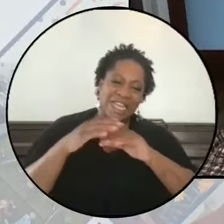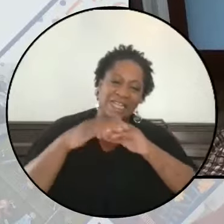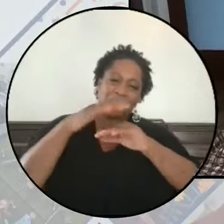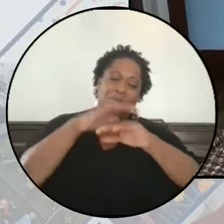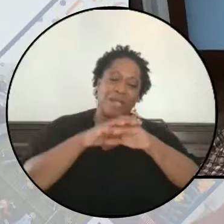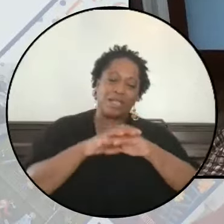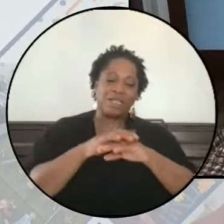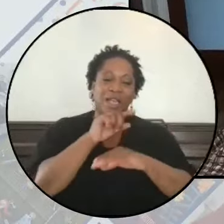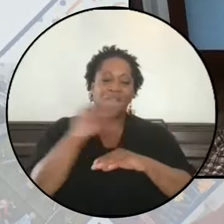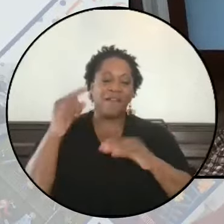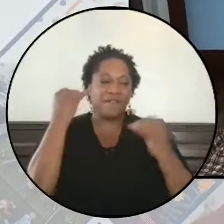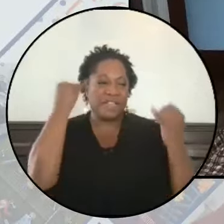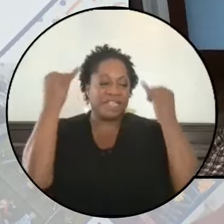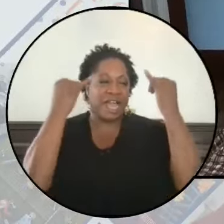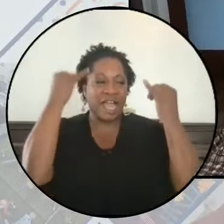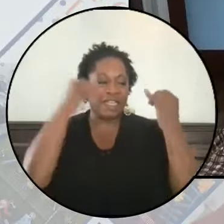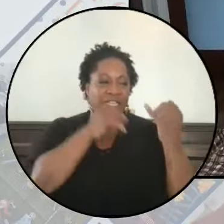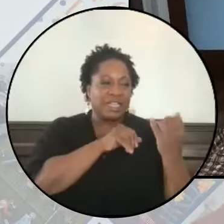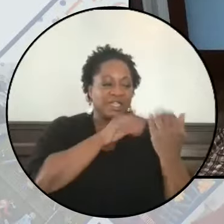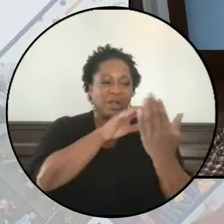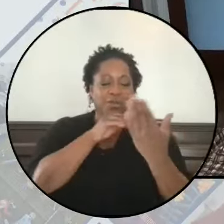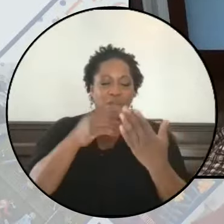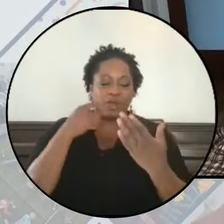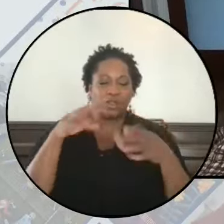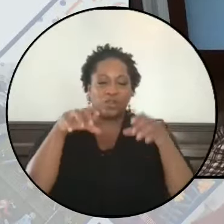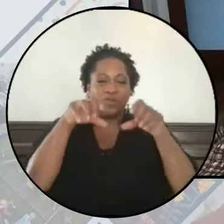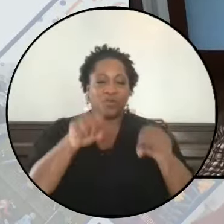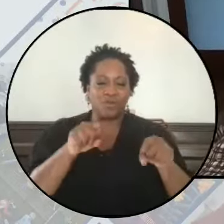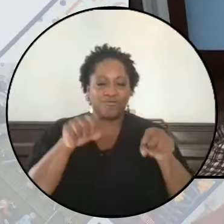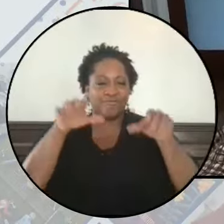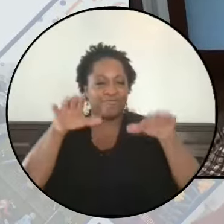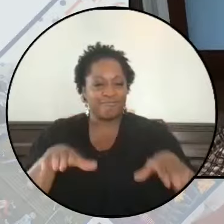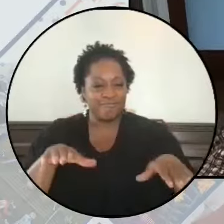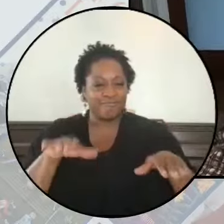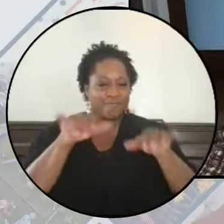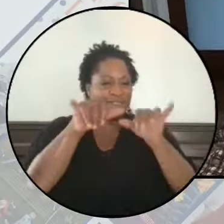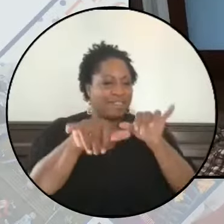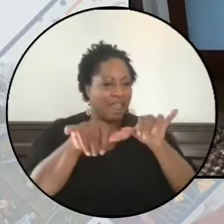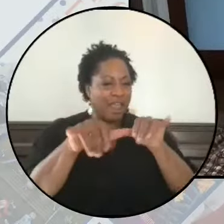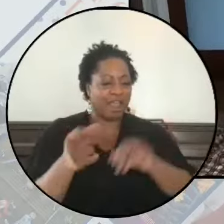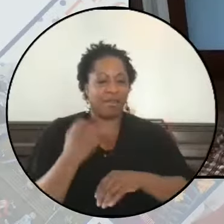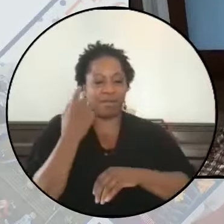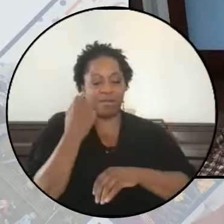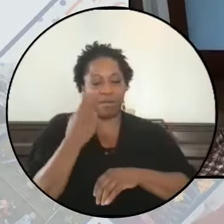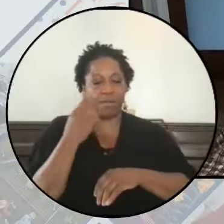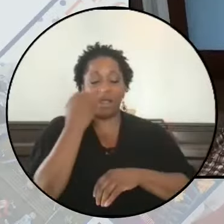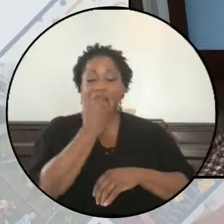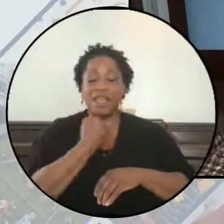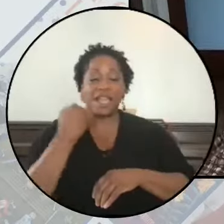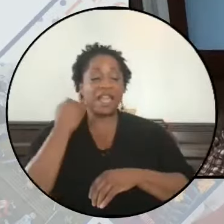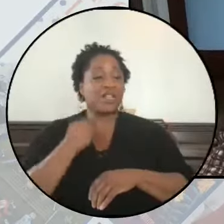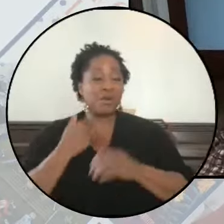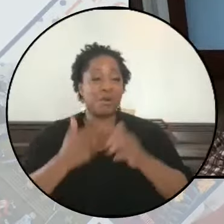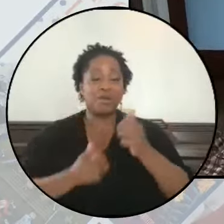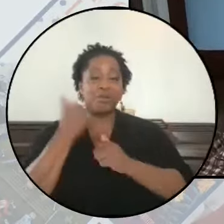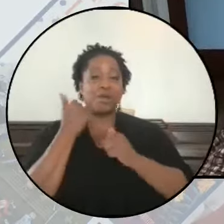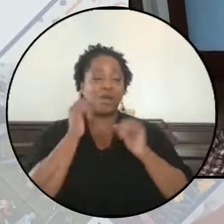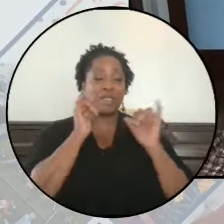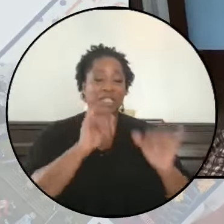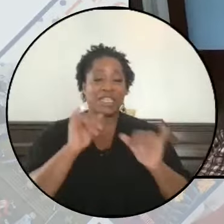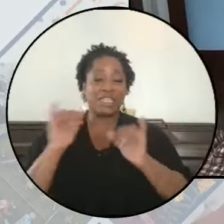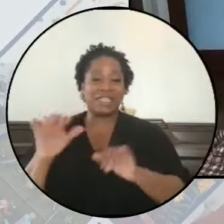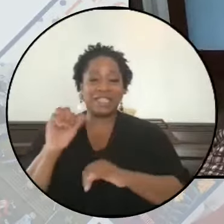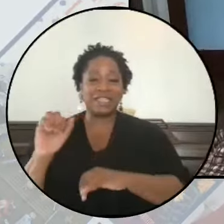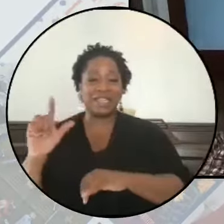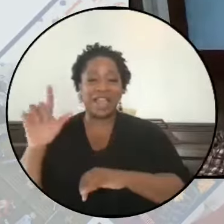settler-colonial strategies. And, of course, we also know that Israel's most consistent ally